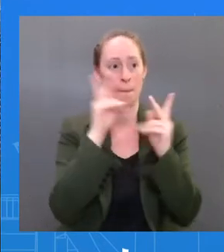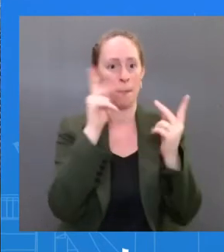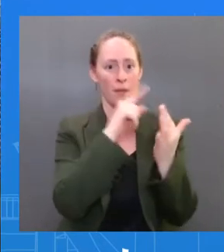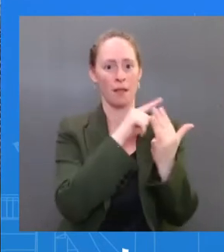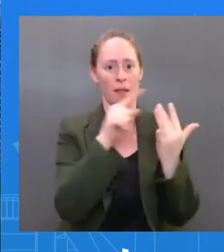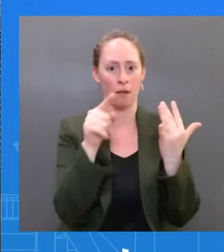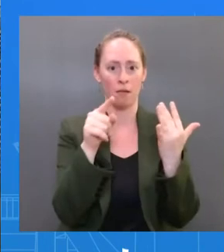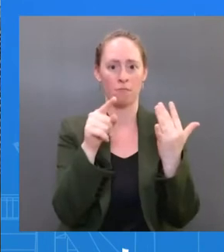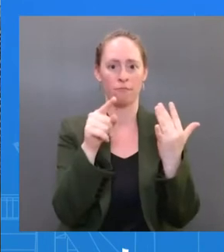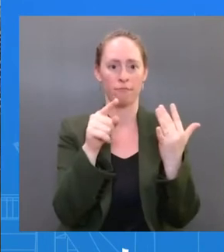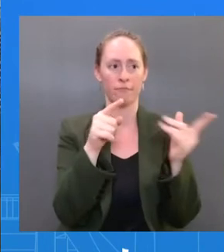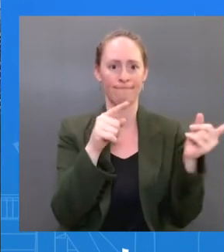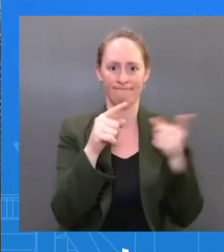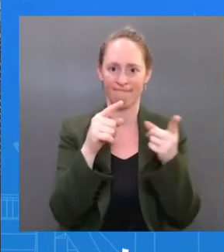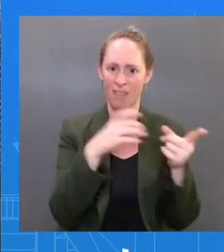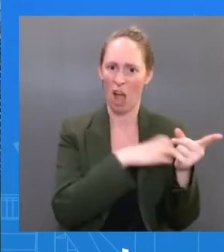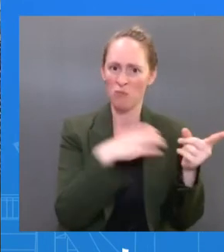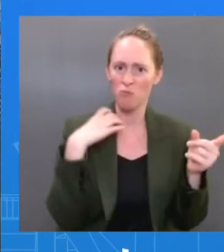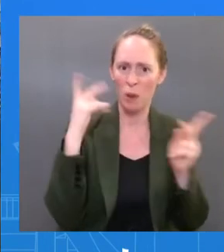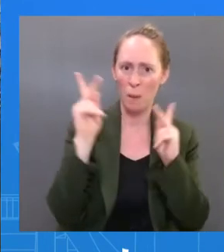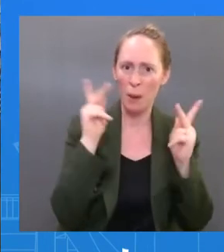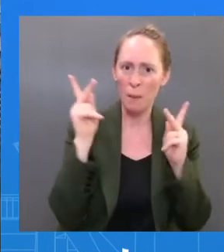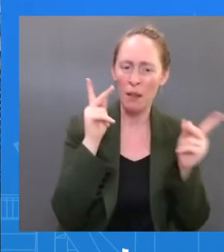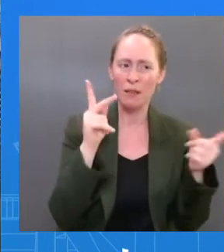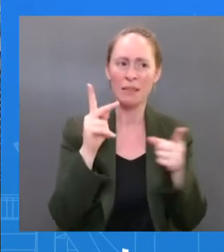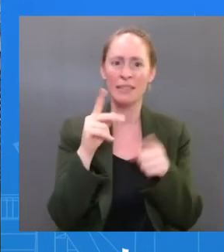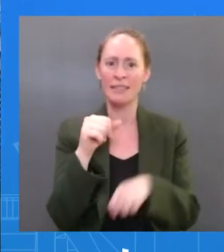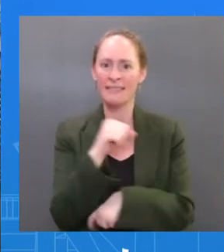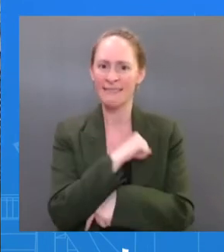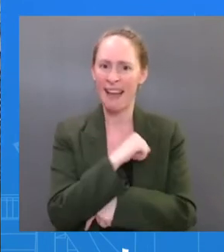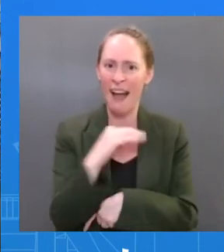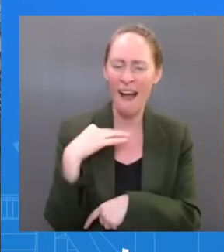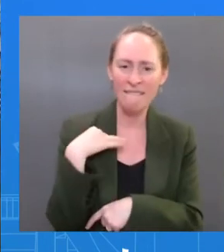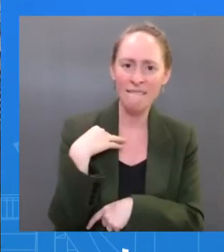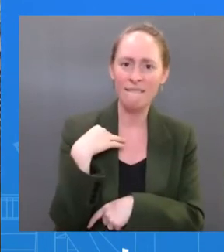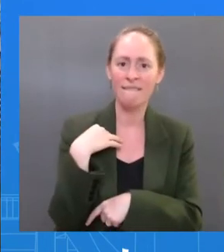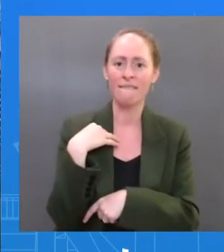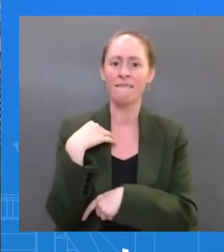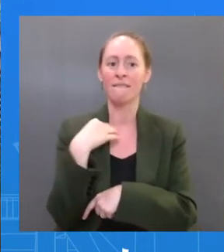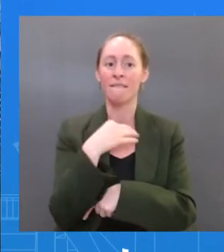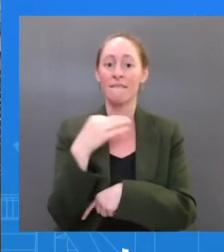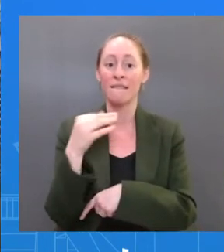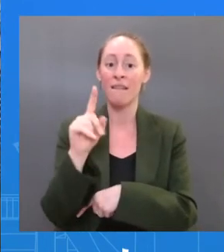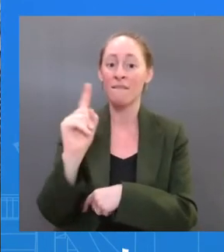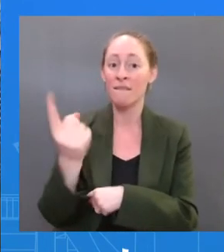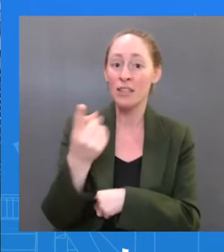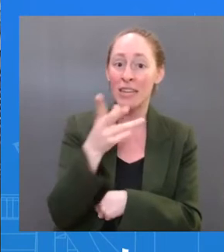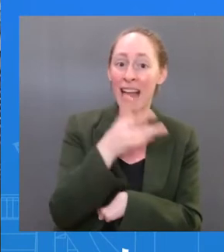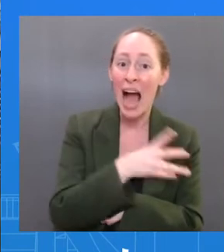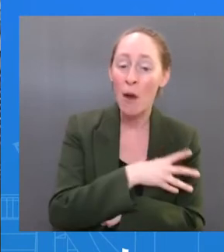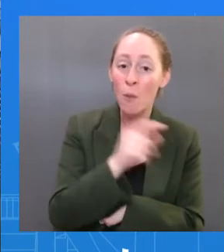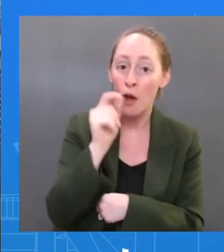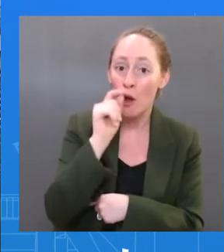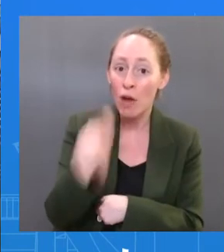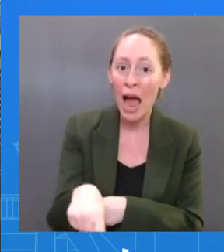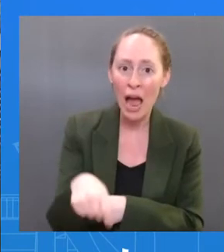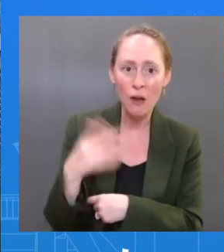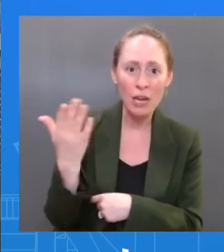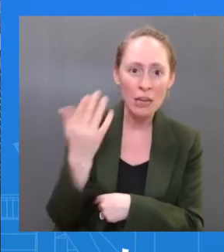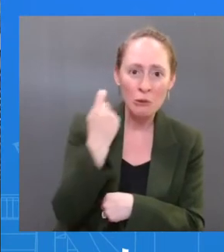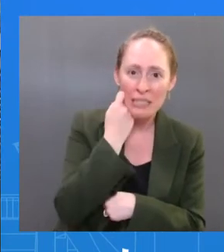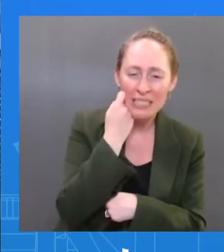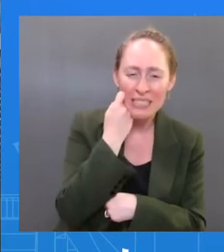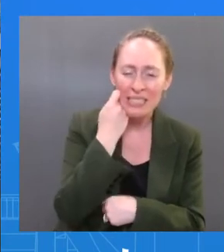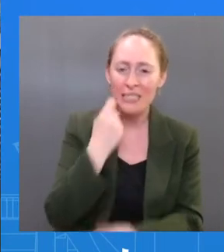He was with the First Lady of Ukraine as well on Tuesday. You know, was — can you tell us if the Vice President is in close